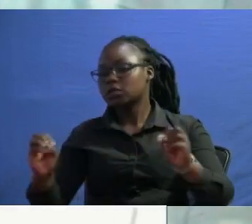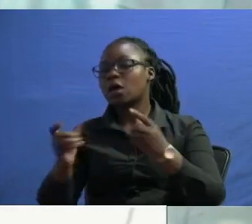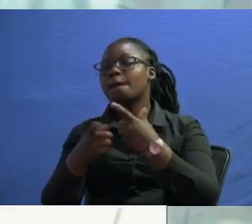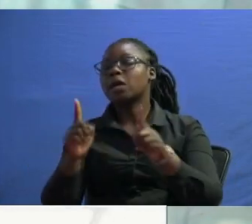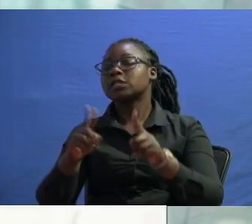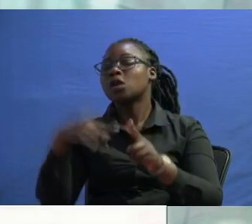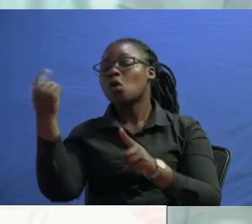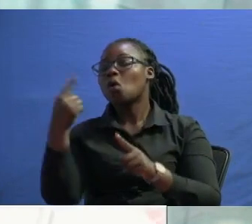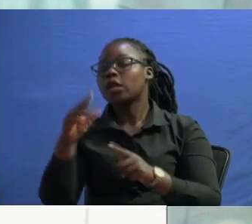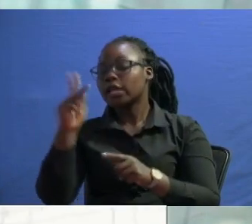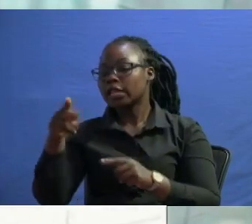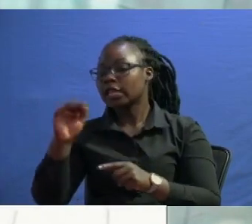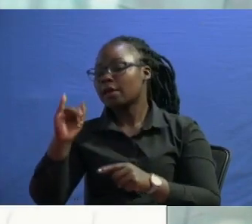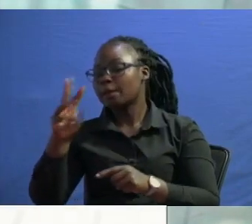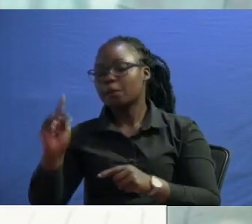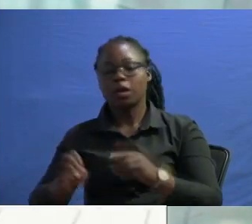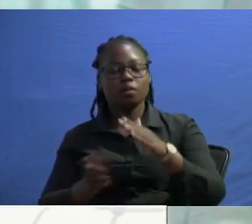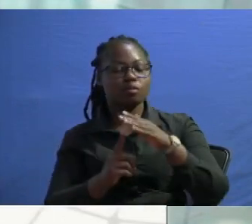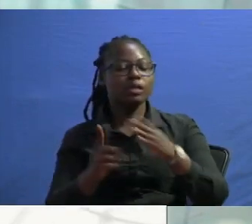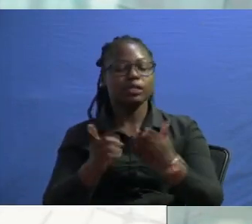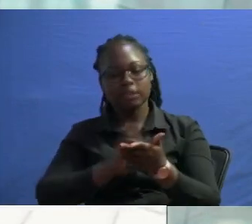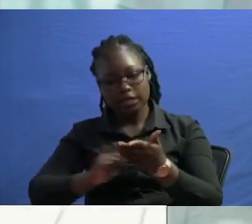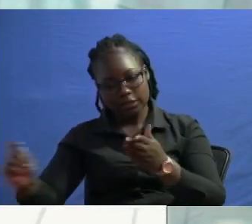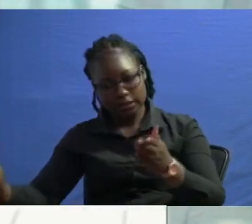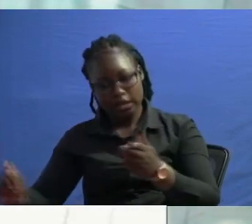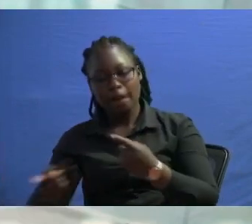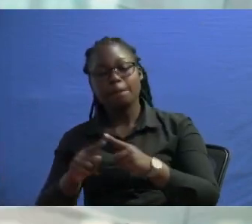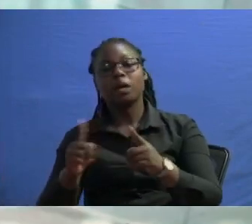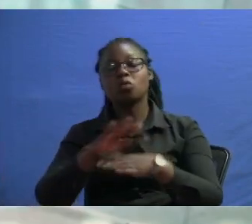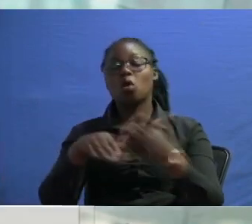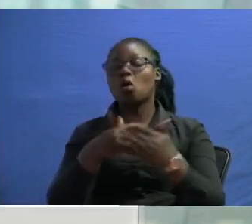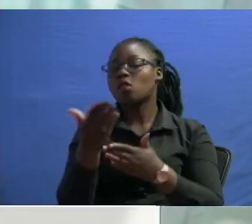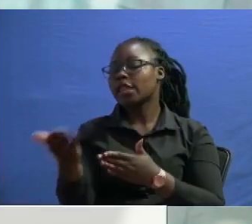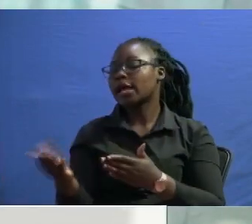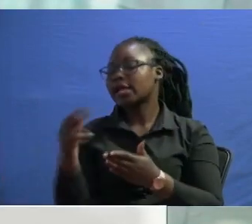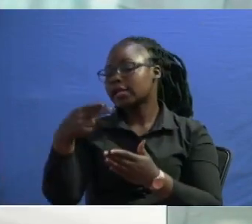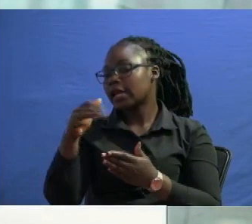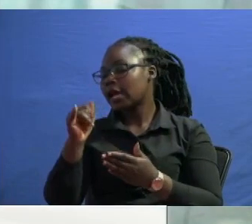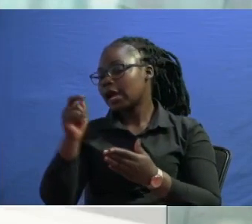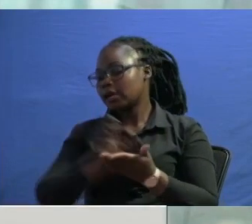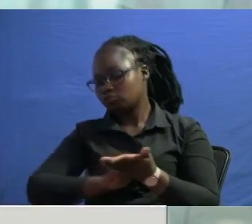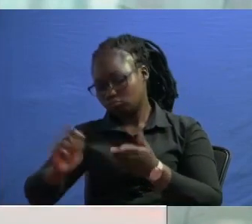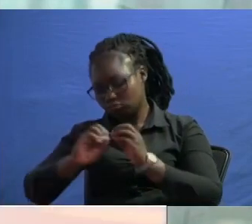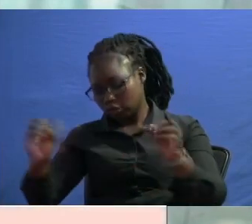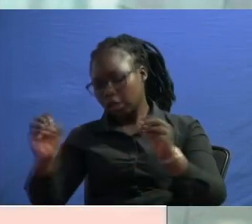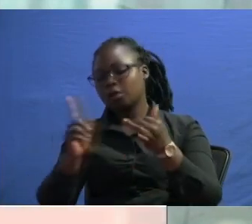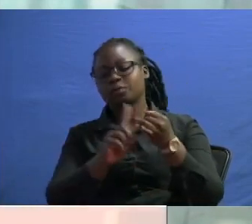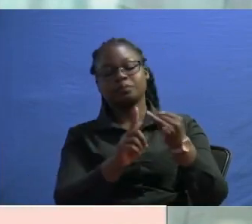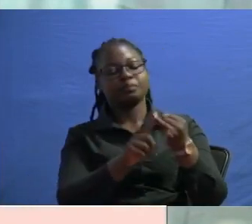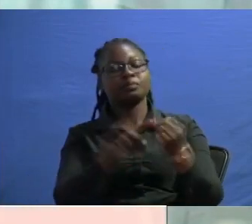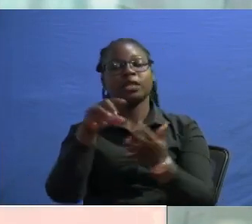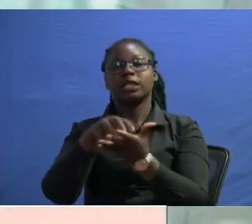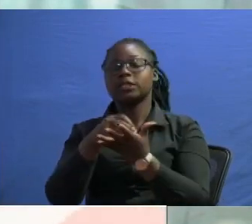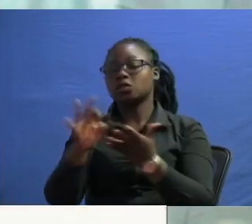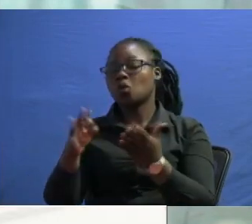who has resigned all arms of government in haiti have not resigned number two the state is actually the structure of